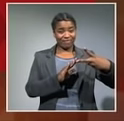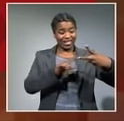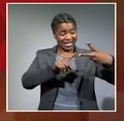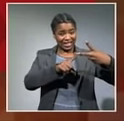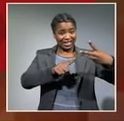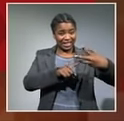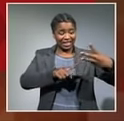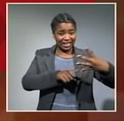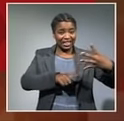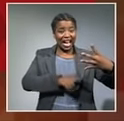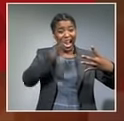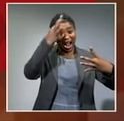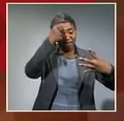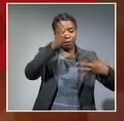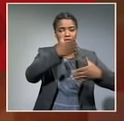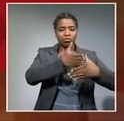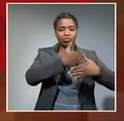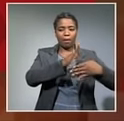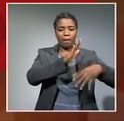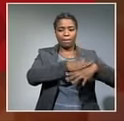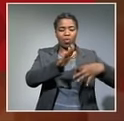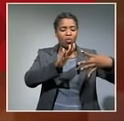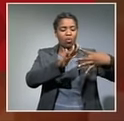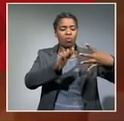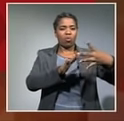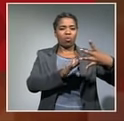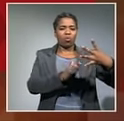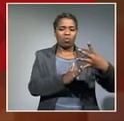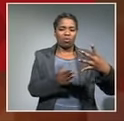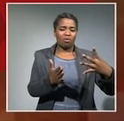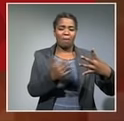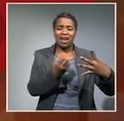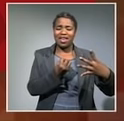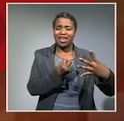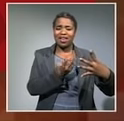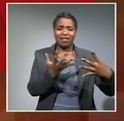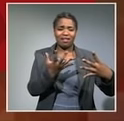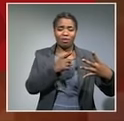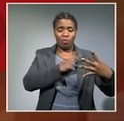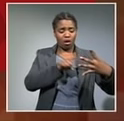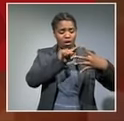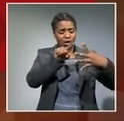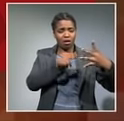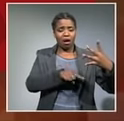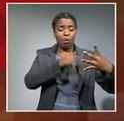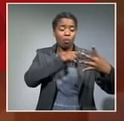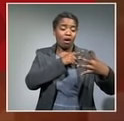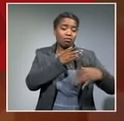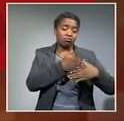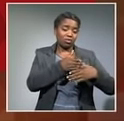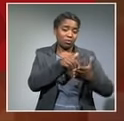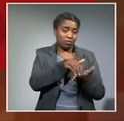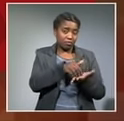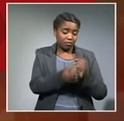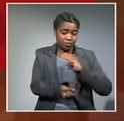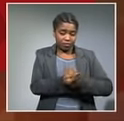largely government jobs and of course given the government's austerity measure at the moment one can understand why the job losses are big there